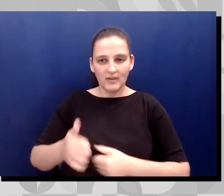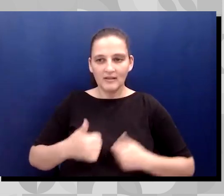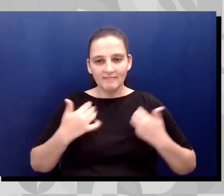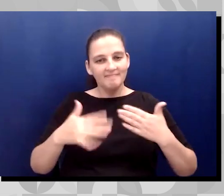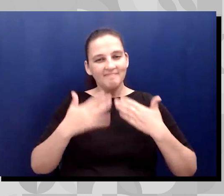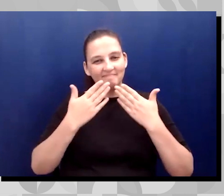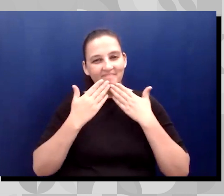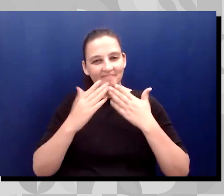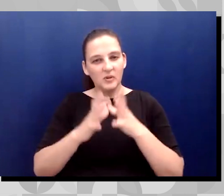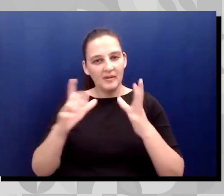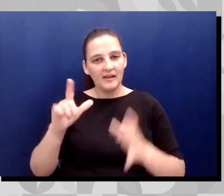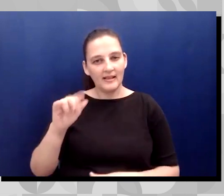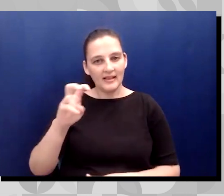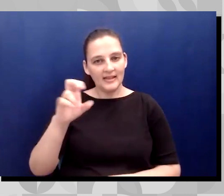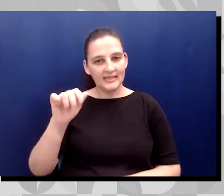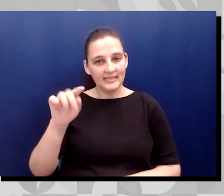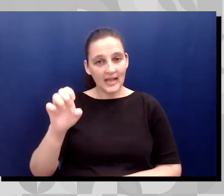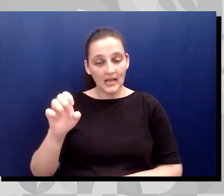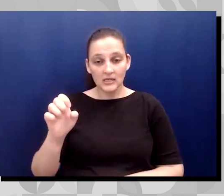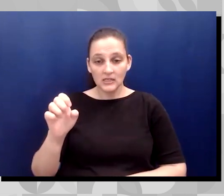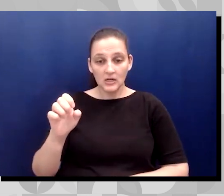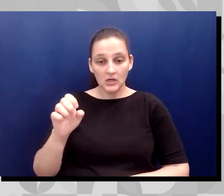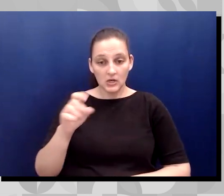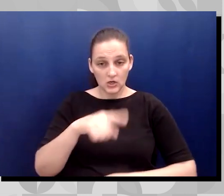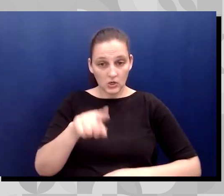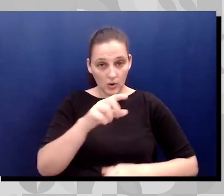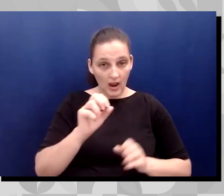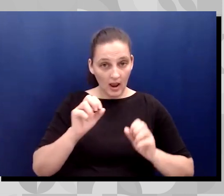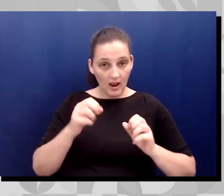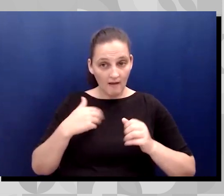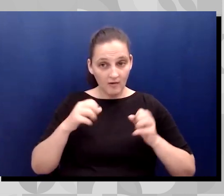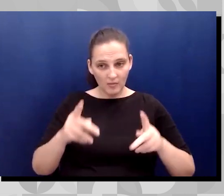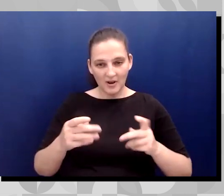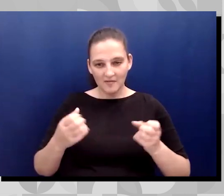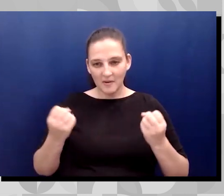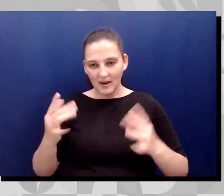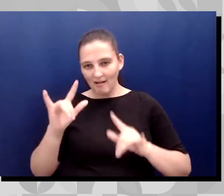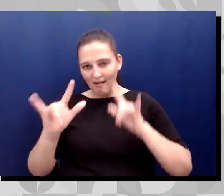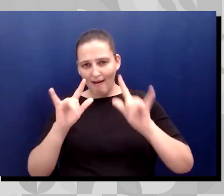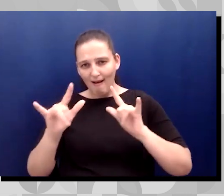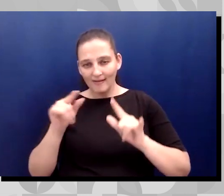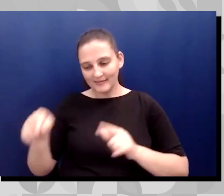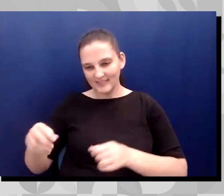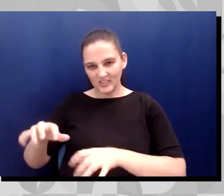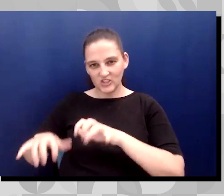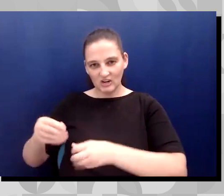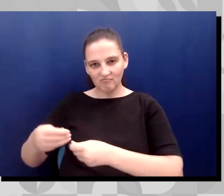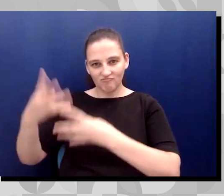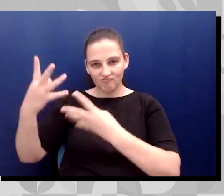And when you get an opportunity, you're getting a lot of love in the chat box as well. So thank you so much for being here.